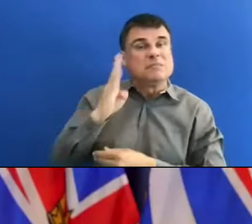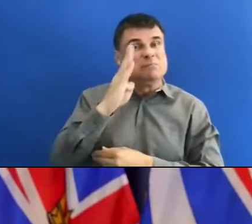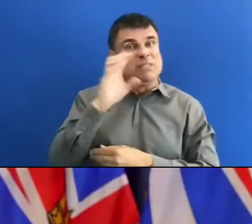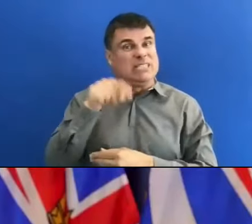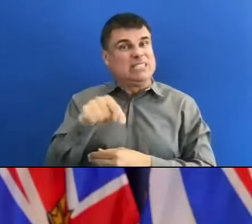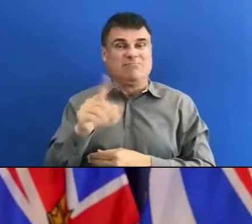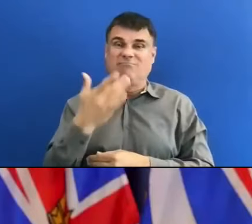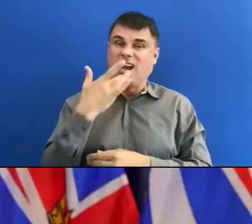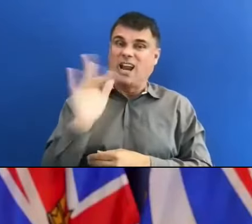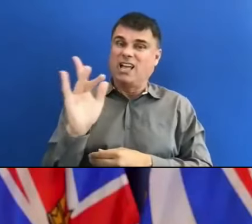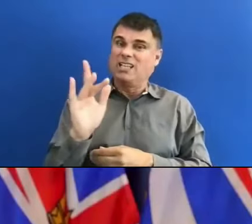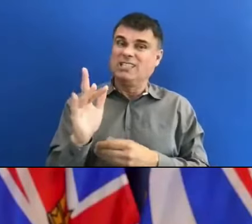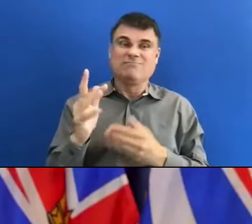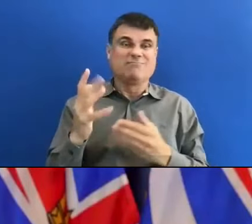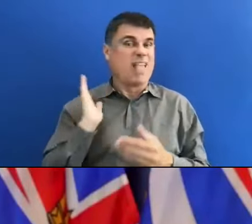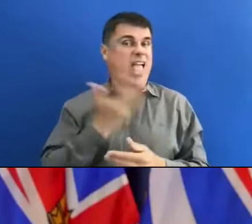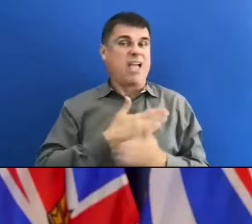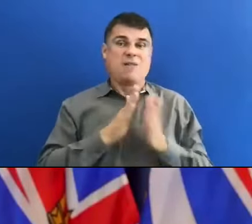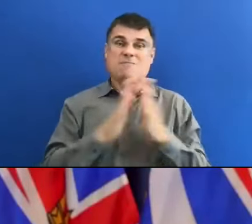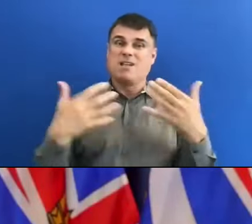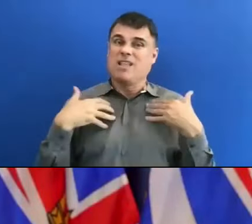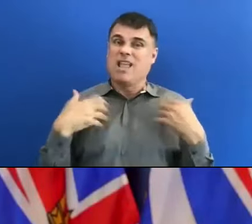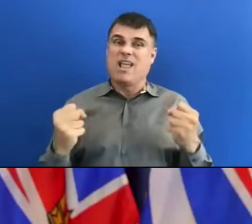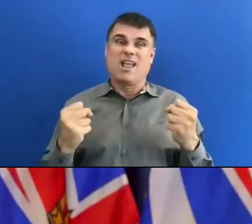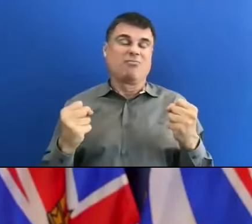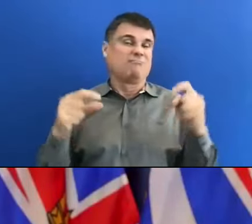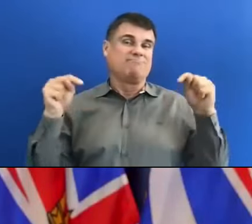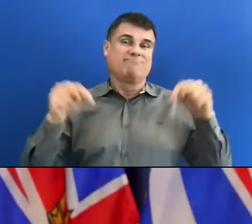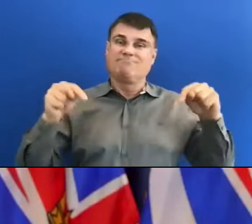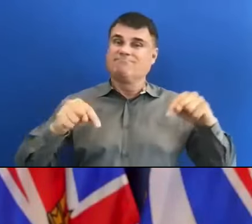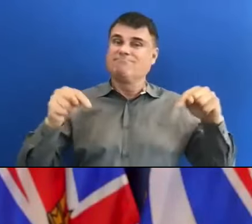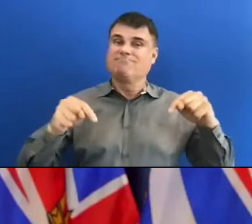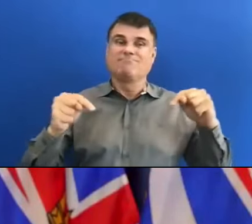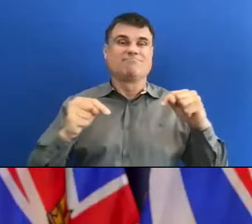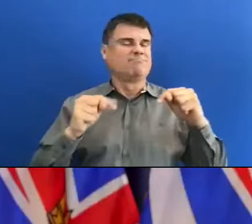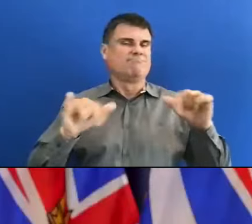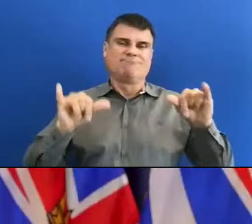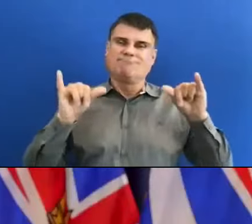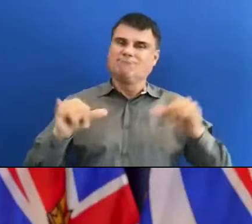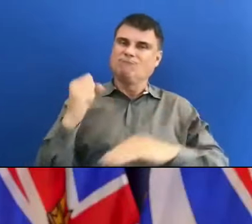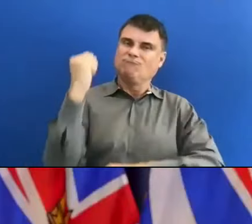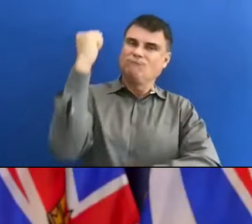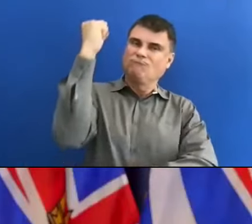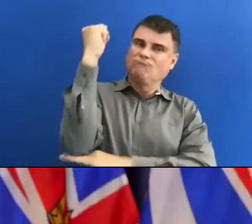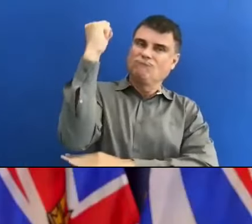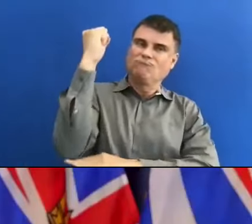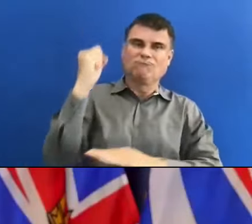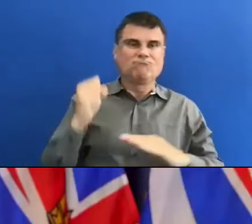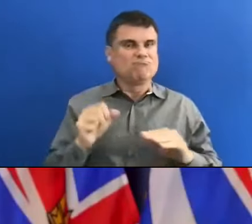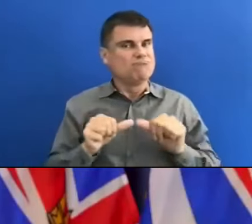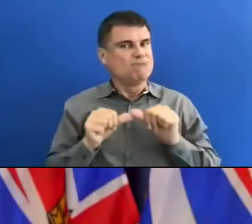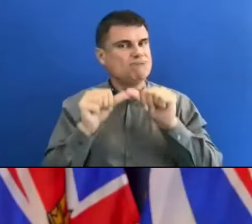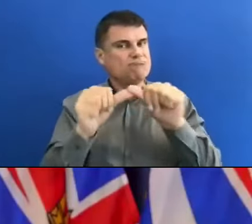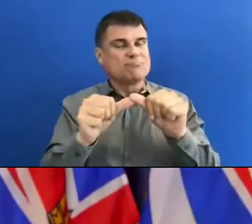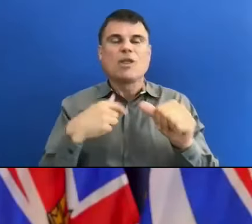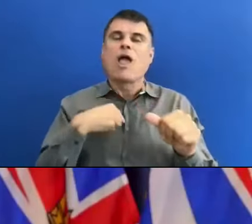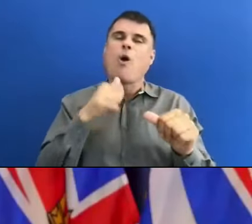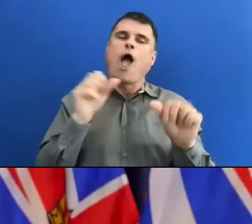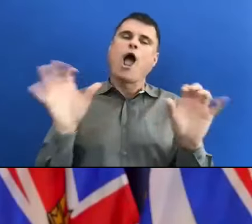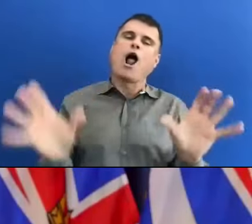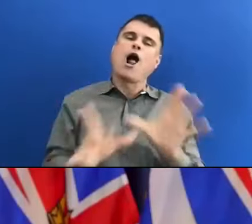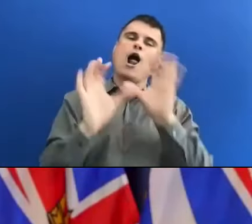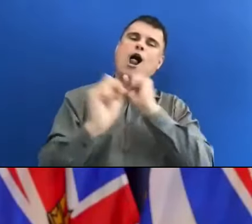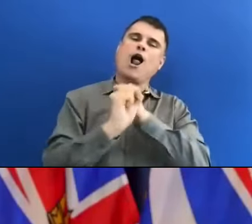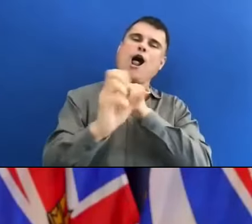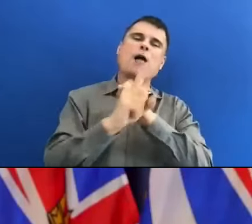public health institutions. And I just want to take a moment to reflect on that and not to get overly flowerly, Dr. Henry doesn't go for that sort of thing,